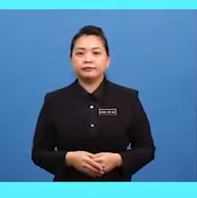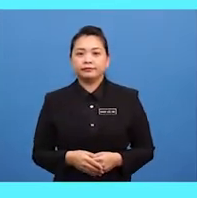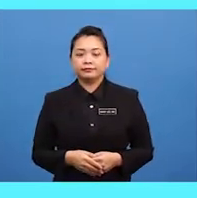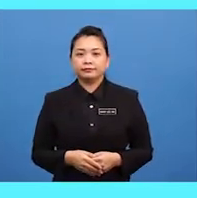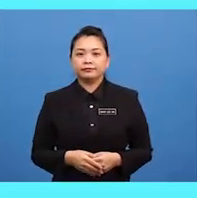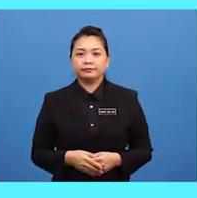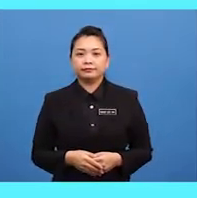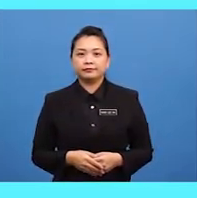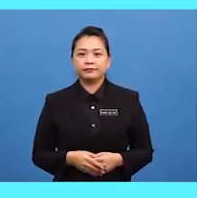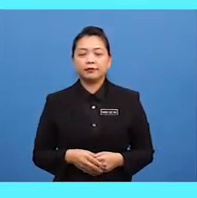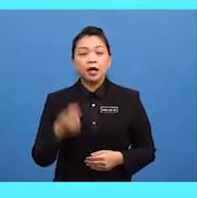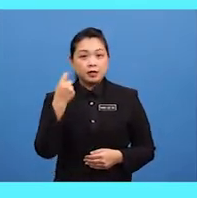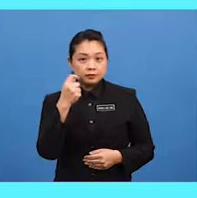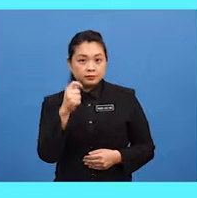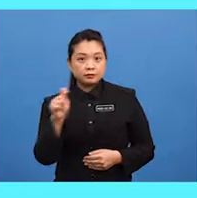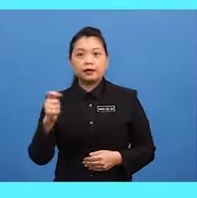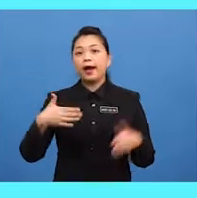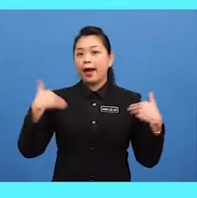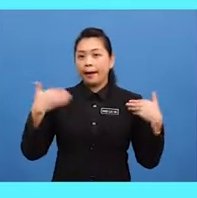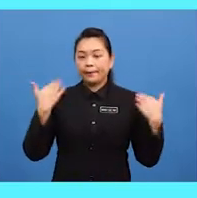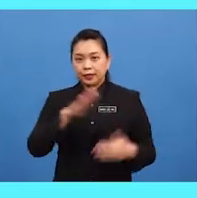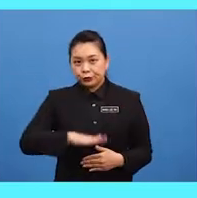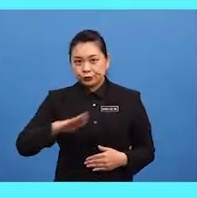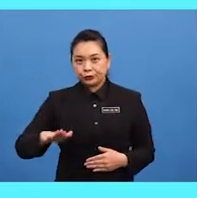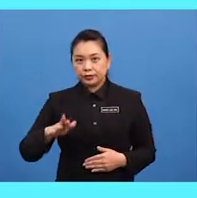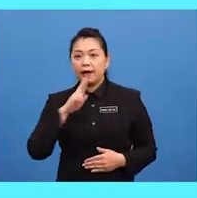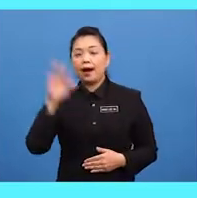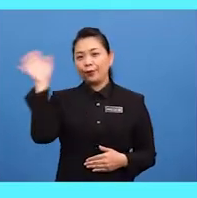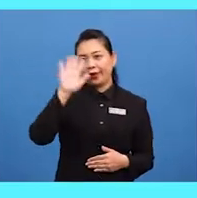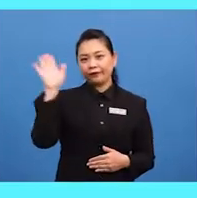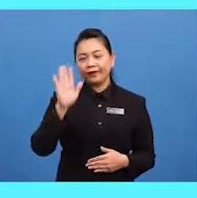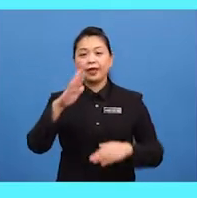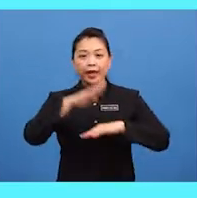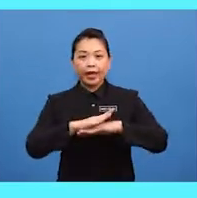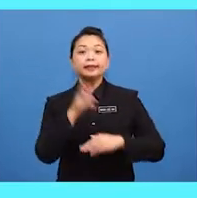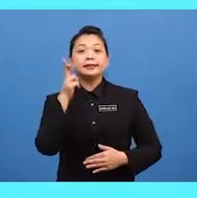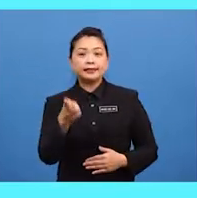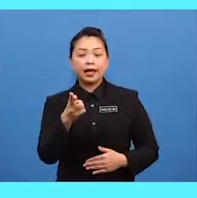the happy children are waving at their mother